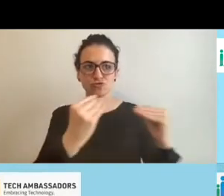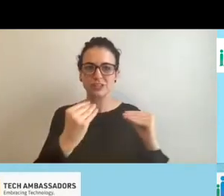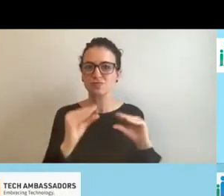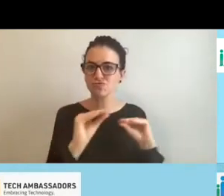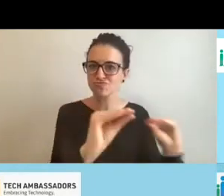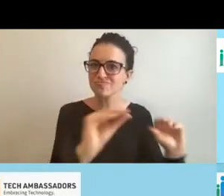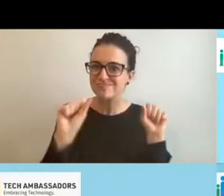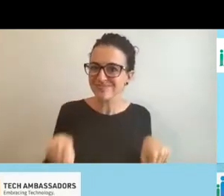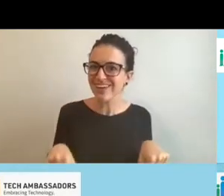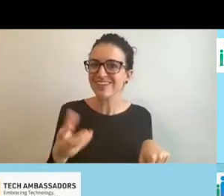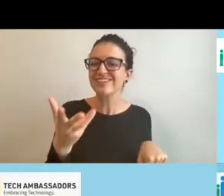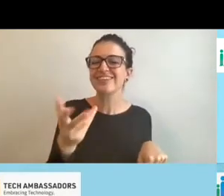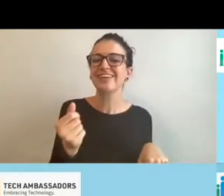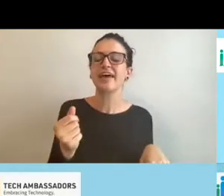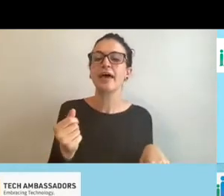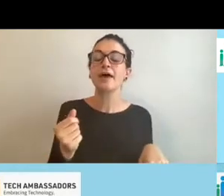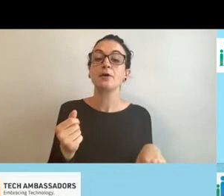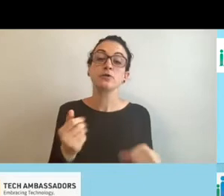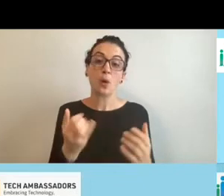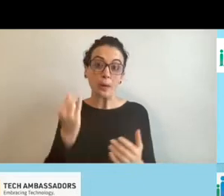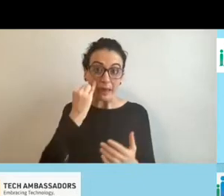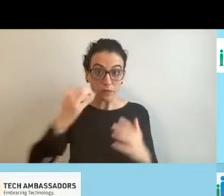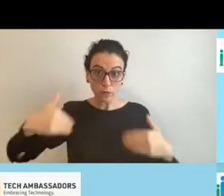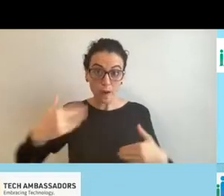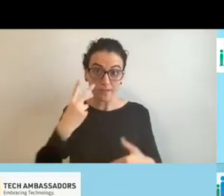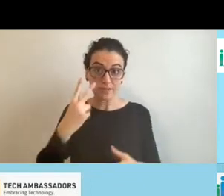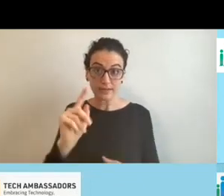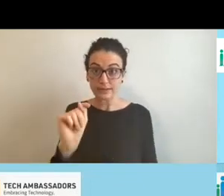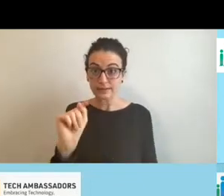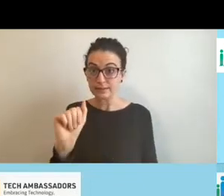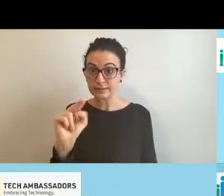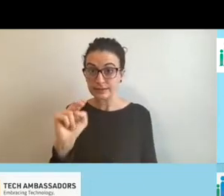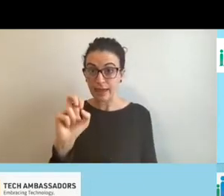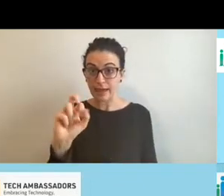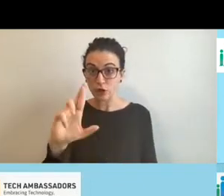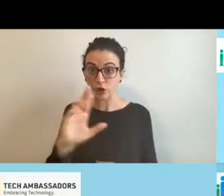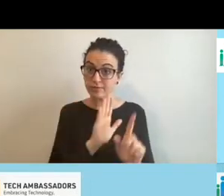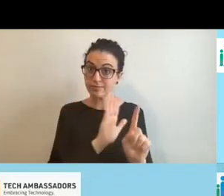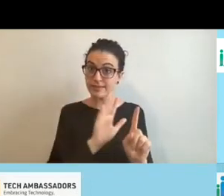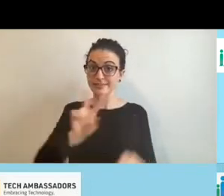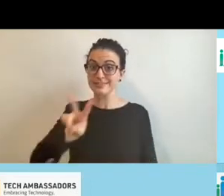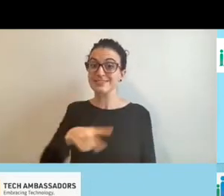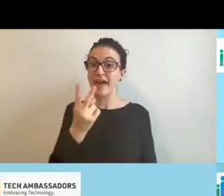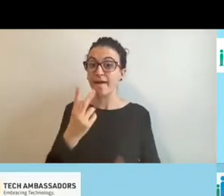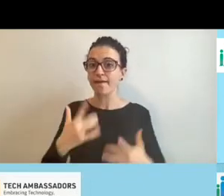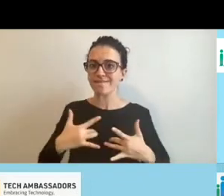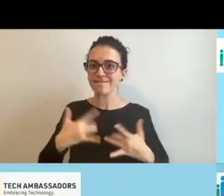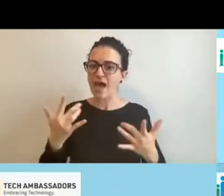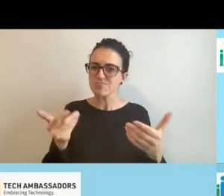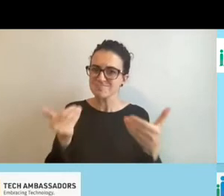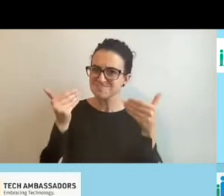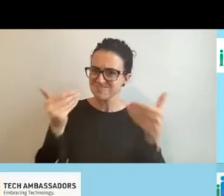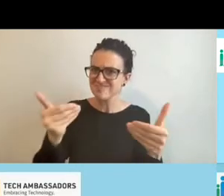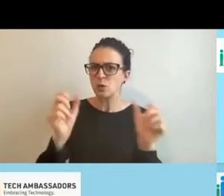second round event, you should visit our, visit our YouTube page and find that event and watch the part of it, at